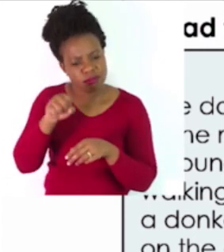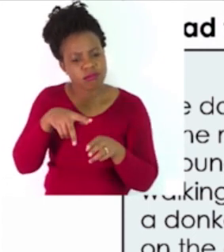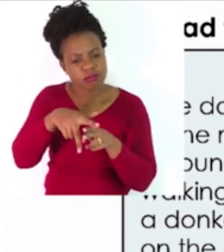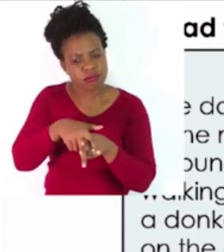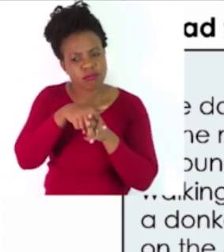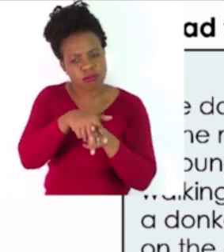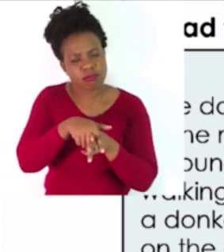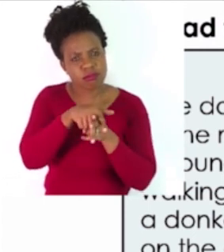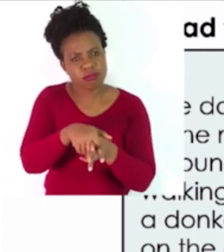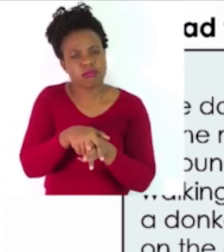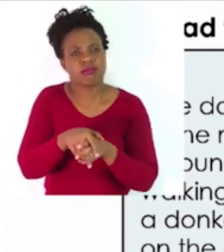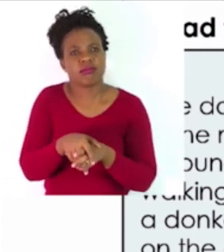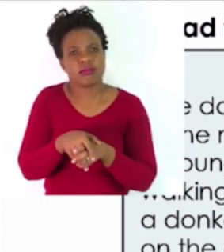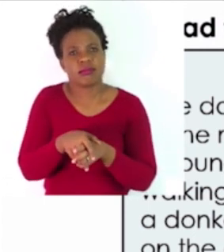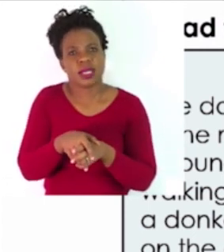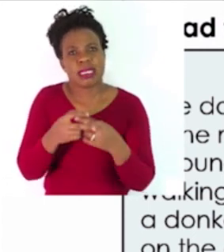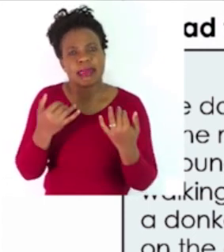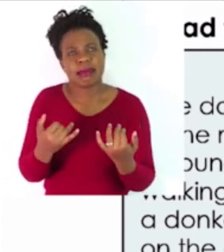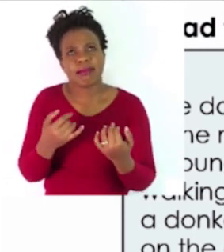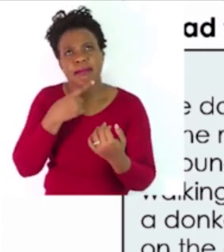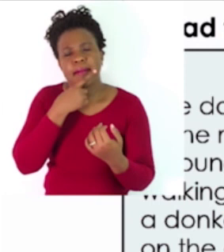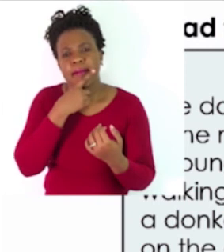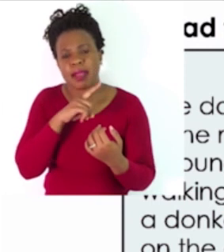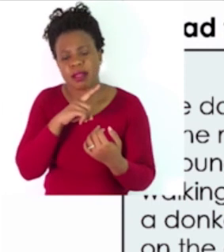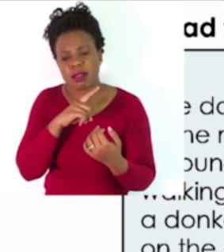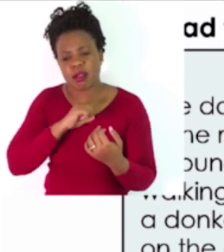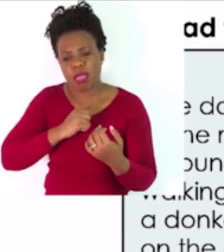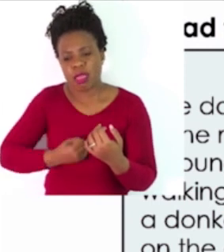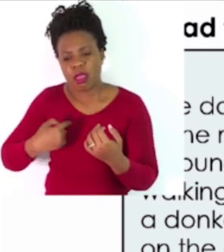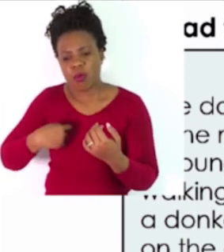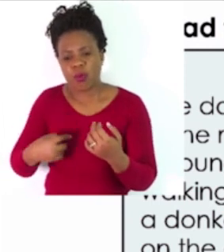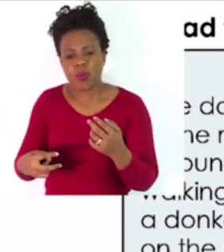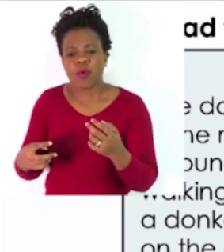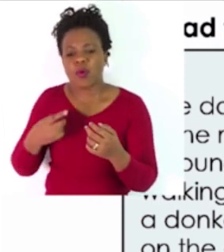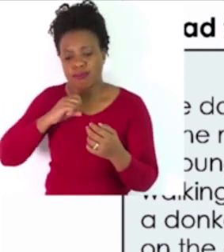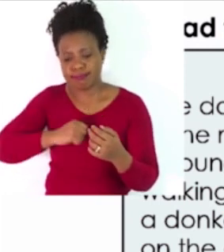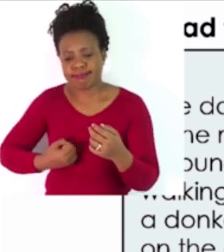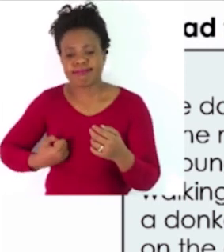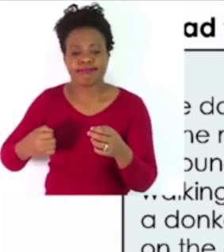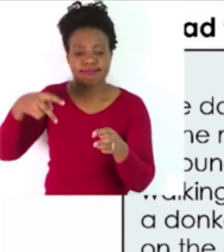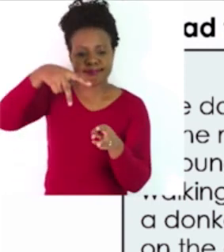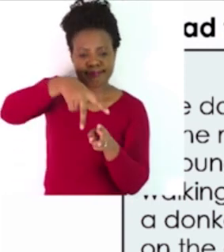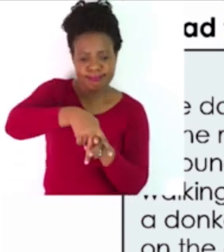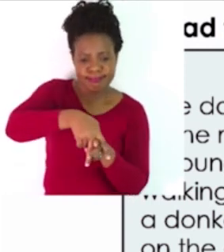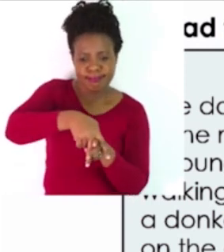Hearing this, the man put his boy on the donkey's back and they went on their way.